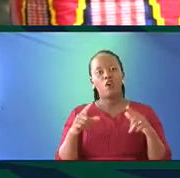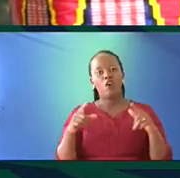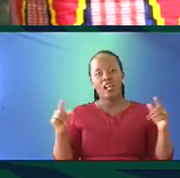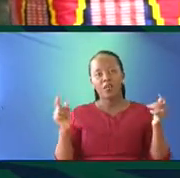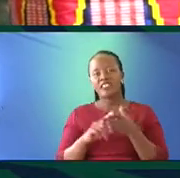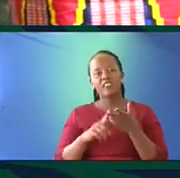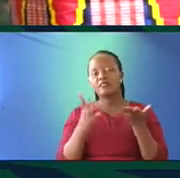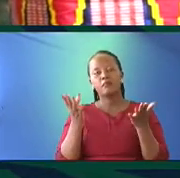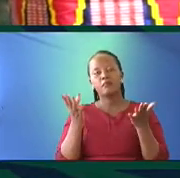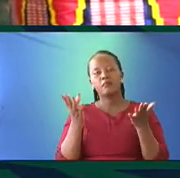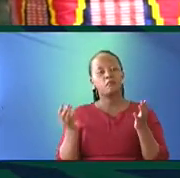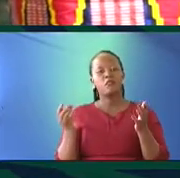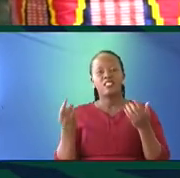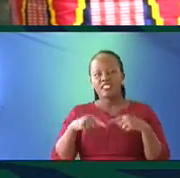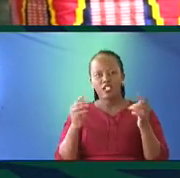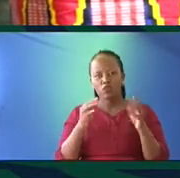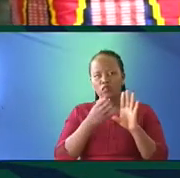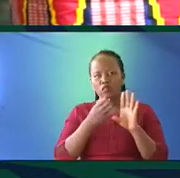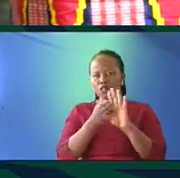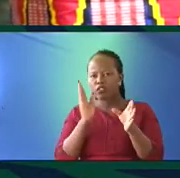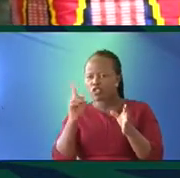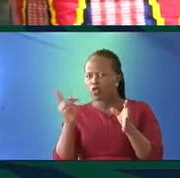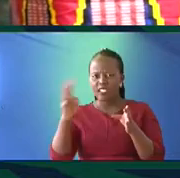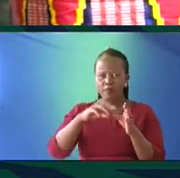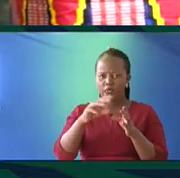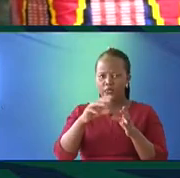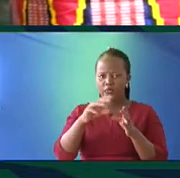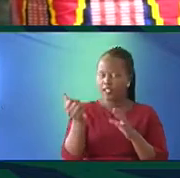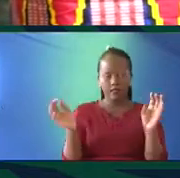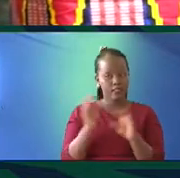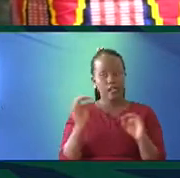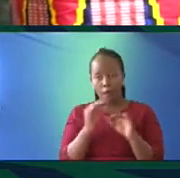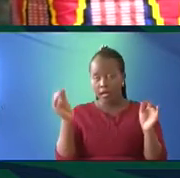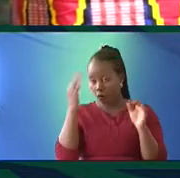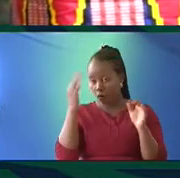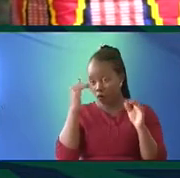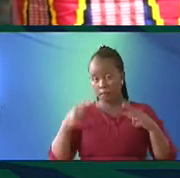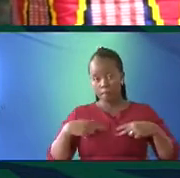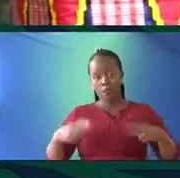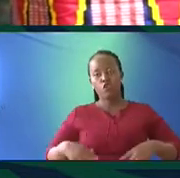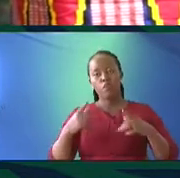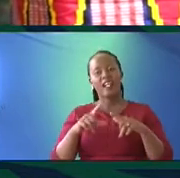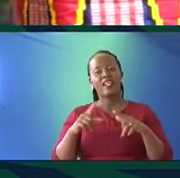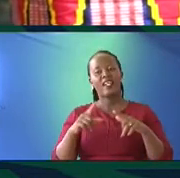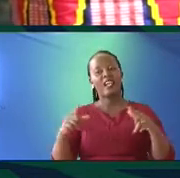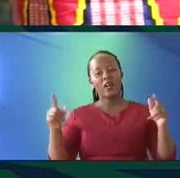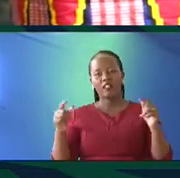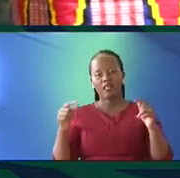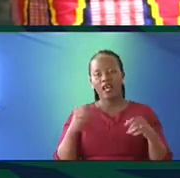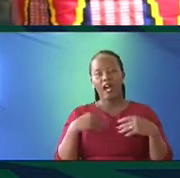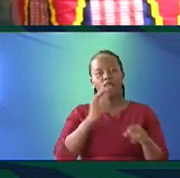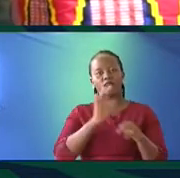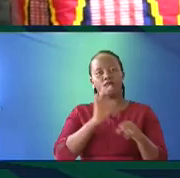not removing one in order to replace it with another. Because, as I've said, generally, human languages, you'll be amazed at their